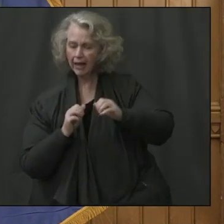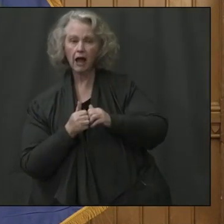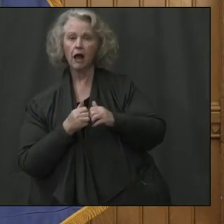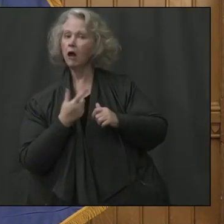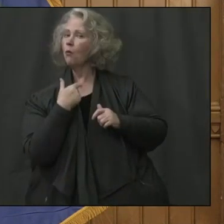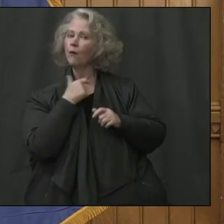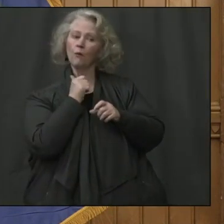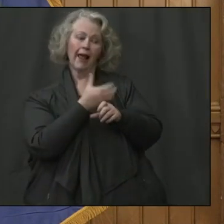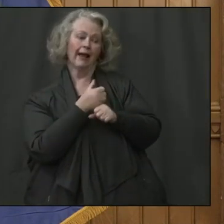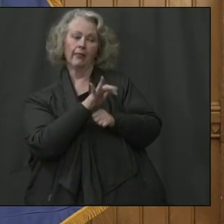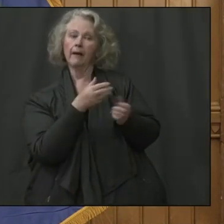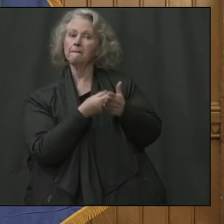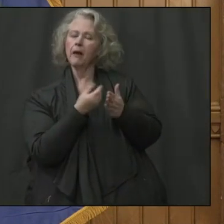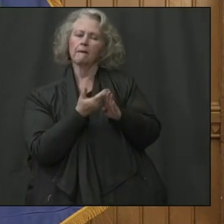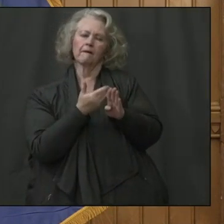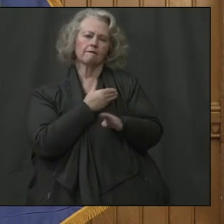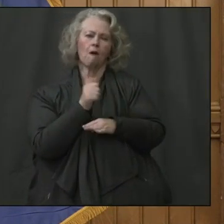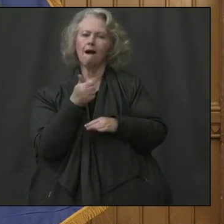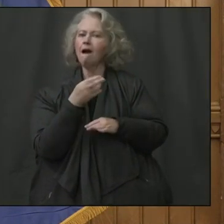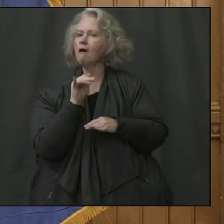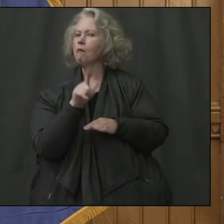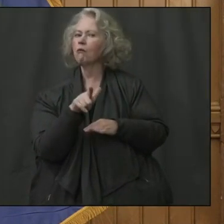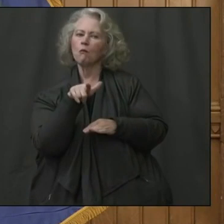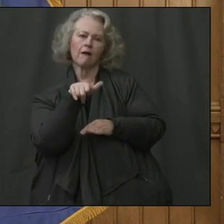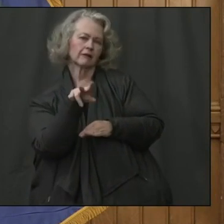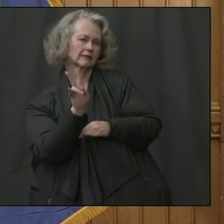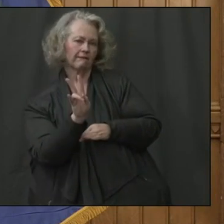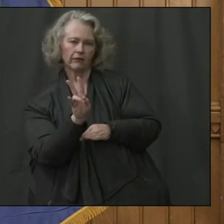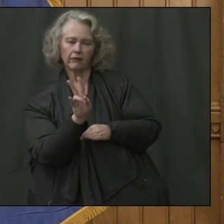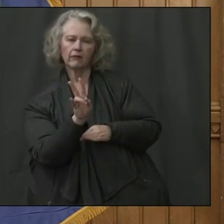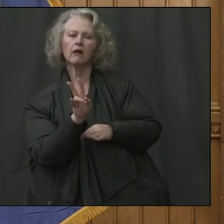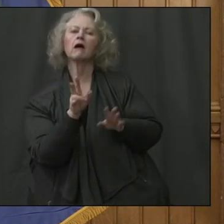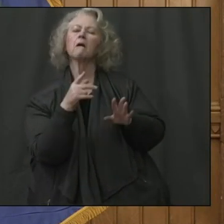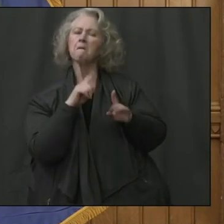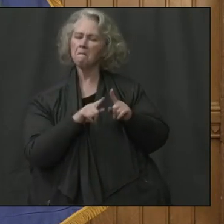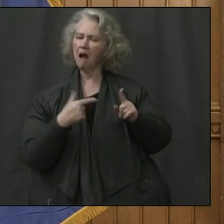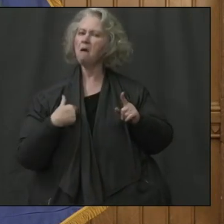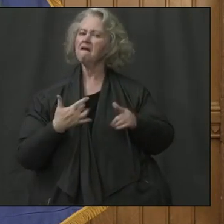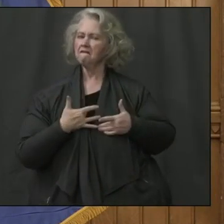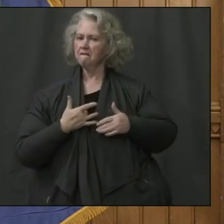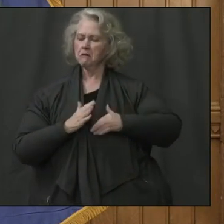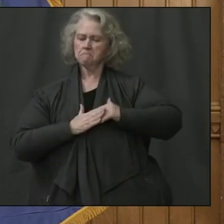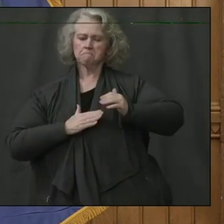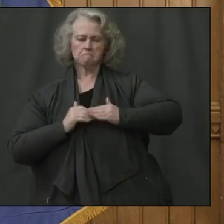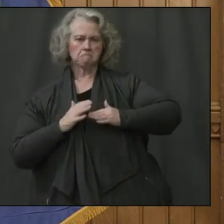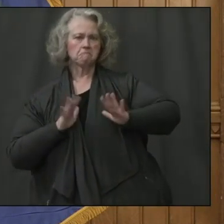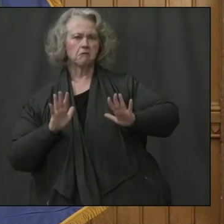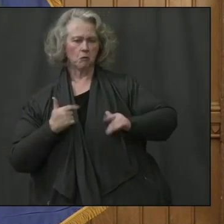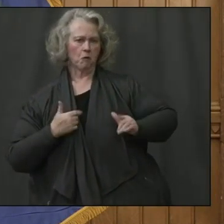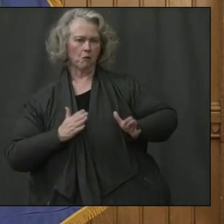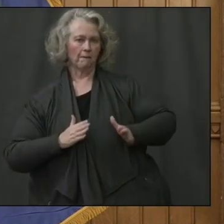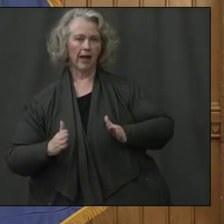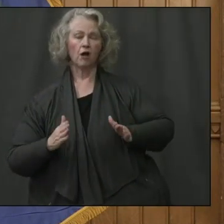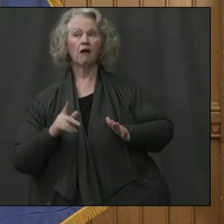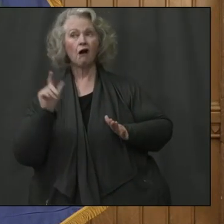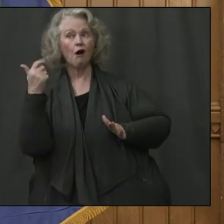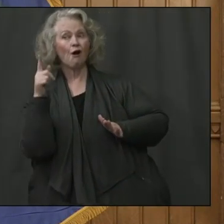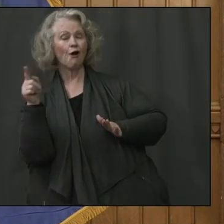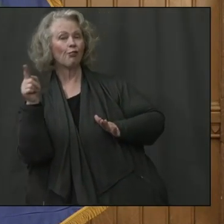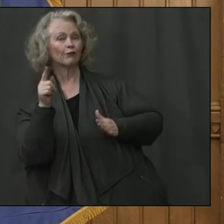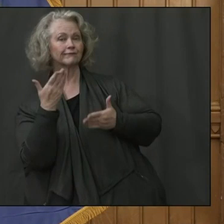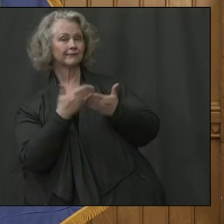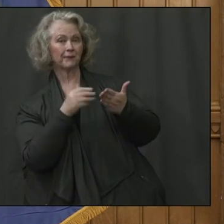before April 27th or so, but, um, we're well prepared. Other states are less well prepared in terms of, um,